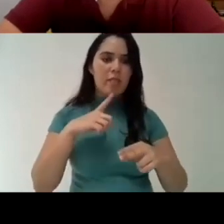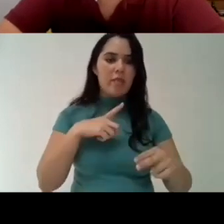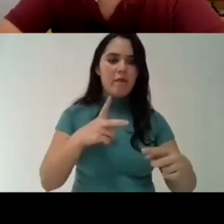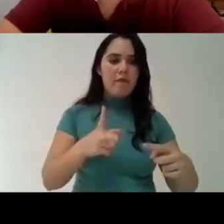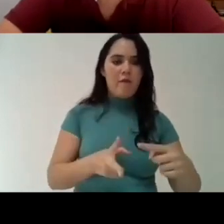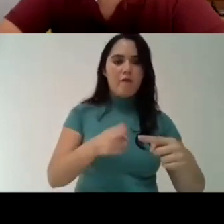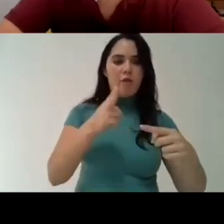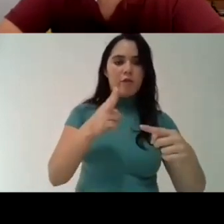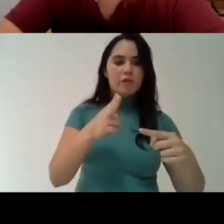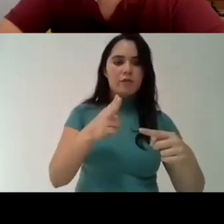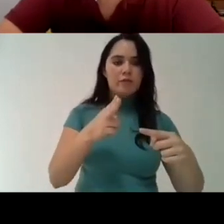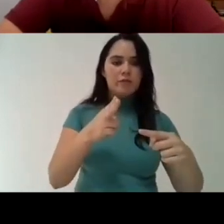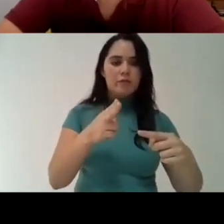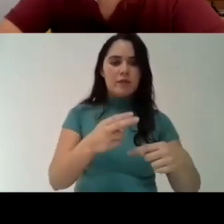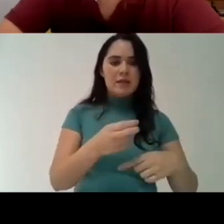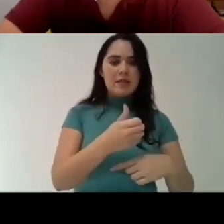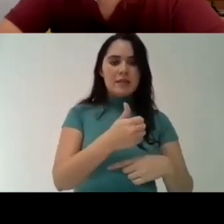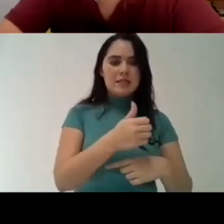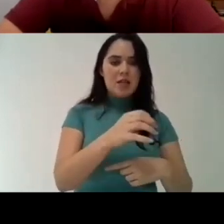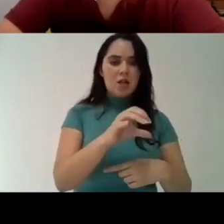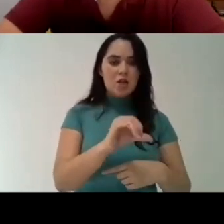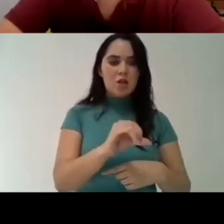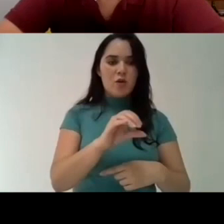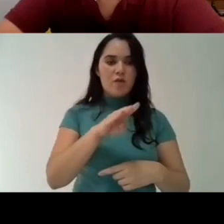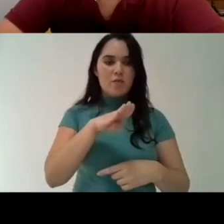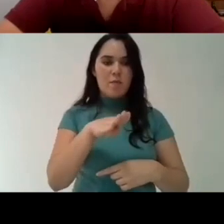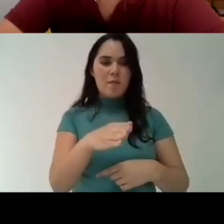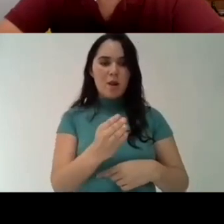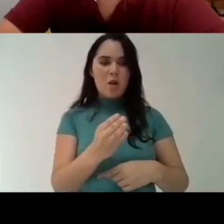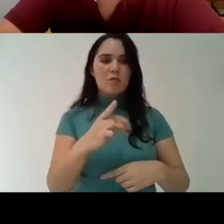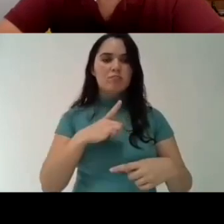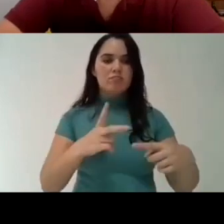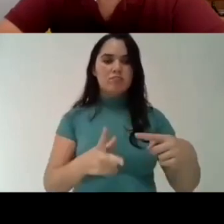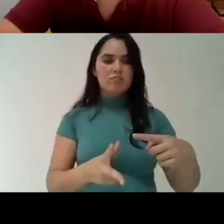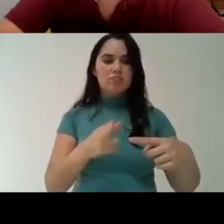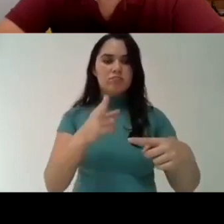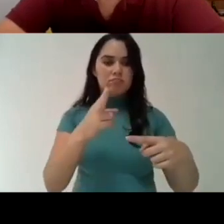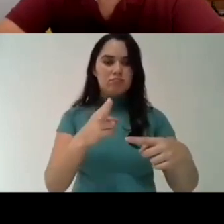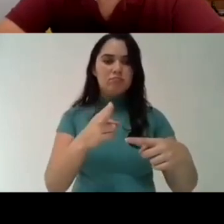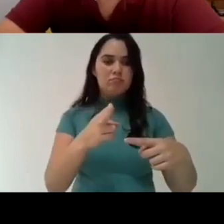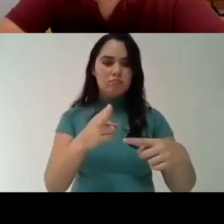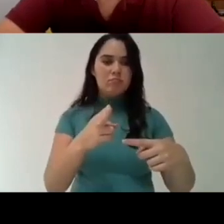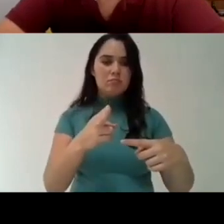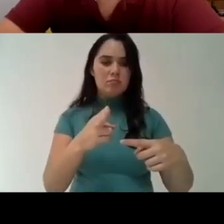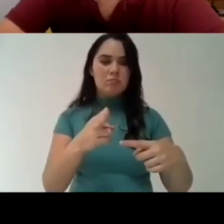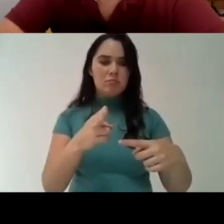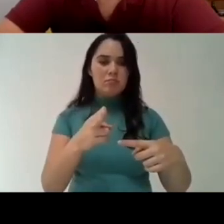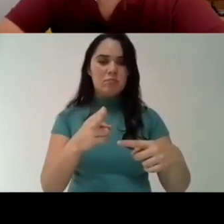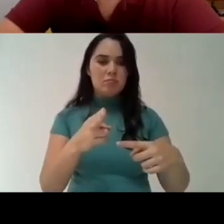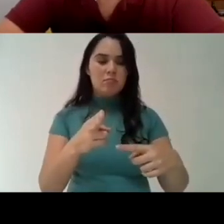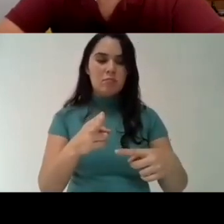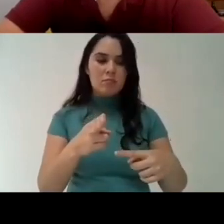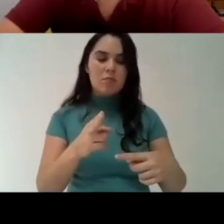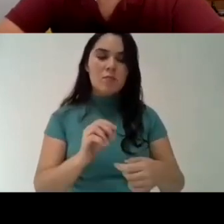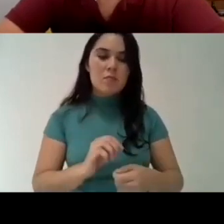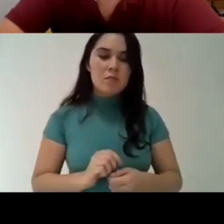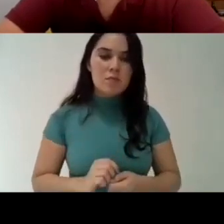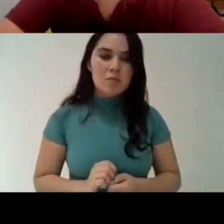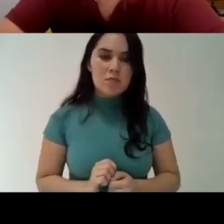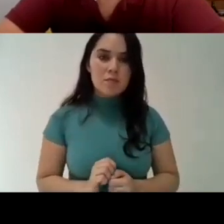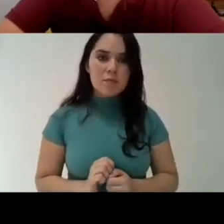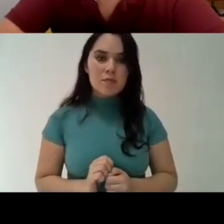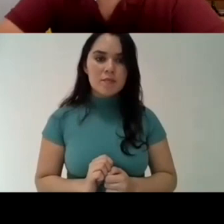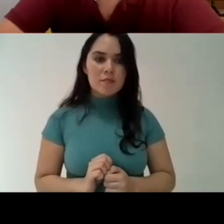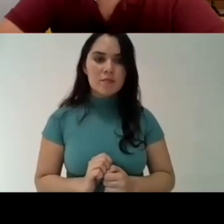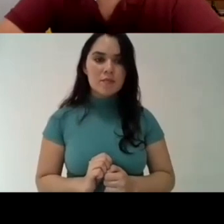and this is has been shown not only by the uh the communication uh from the